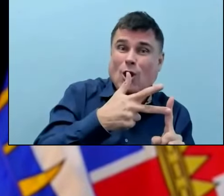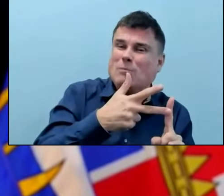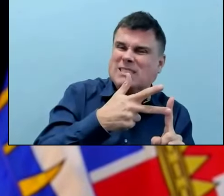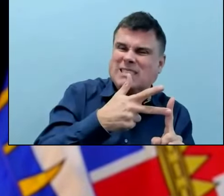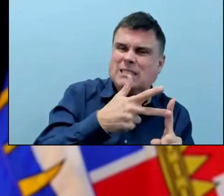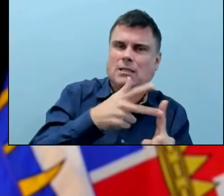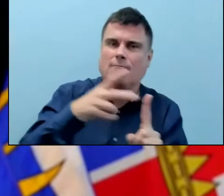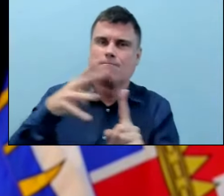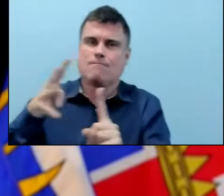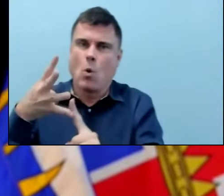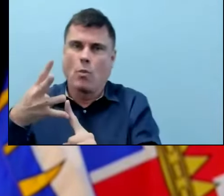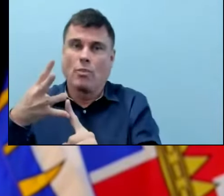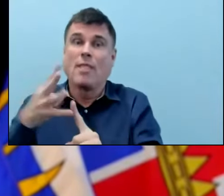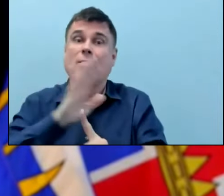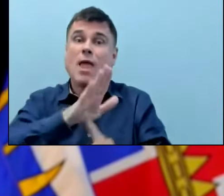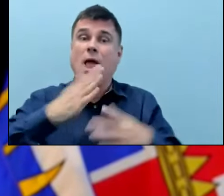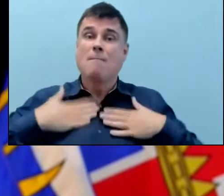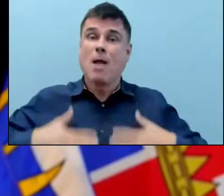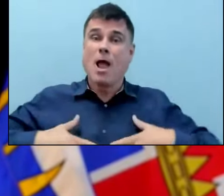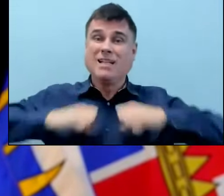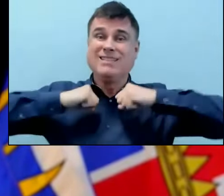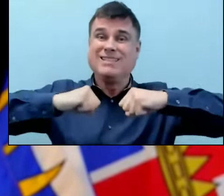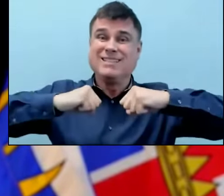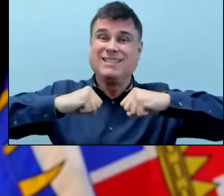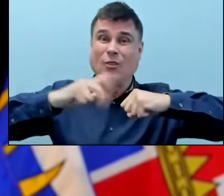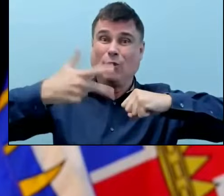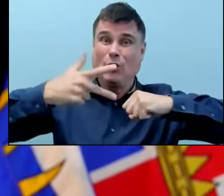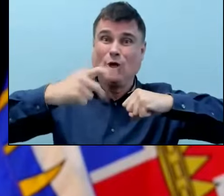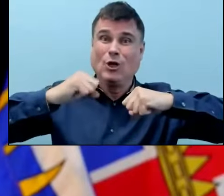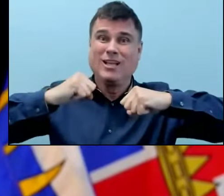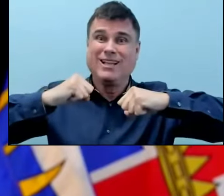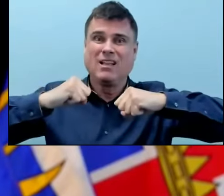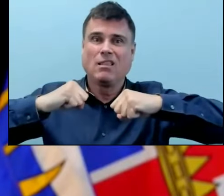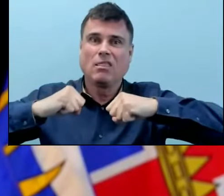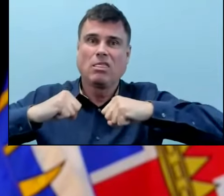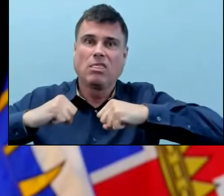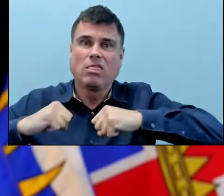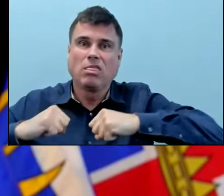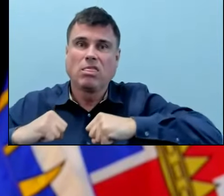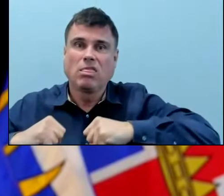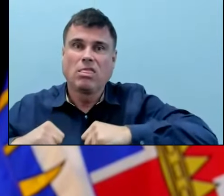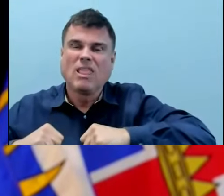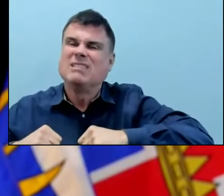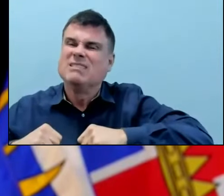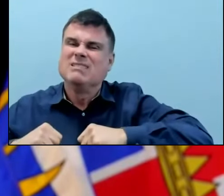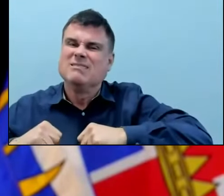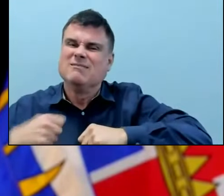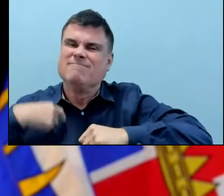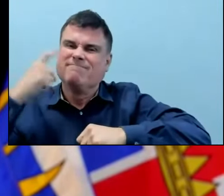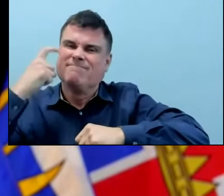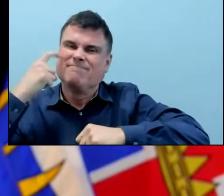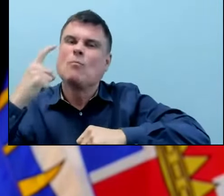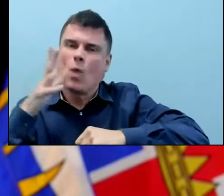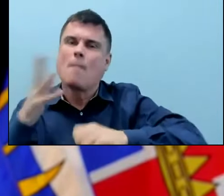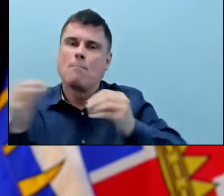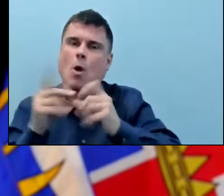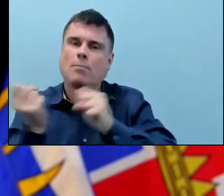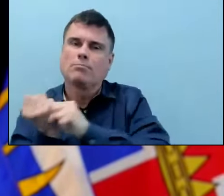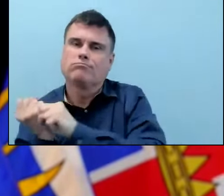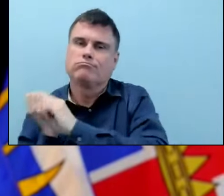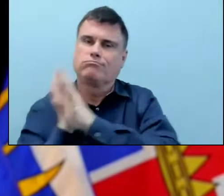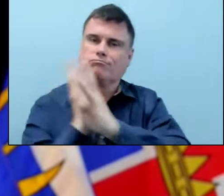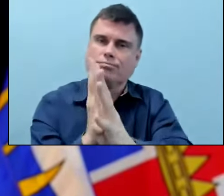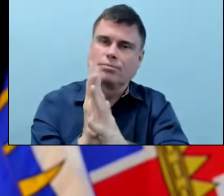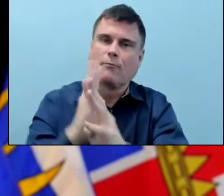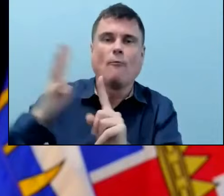waning over time. So I expect that we are going to see a high uptake of the fourth dose in seniors and elders. I will